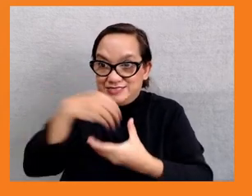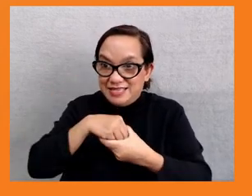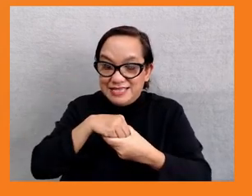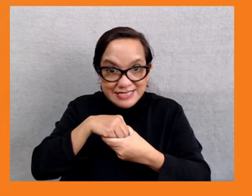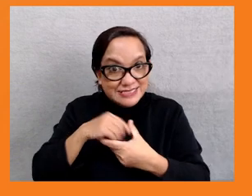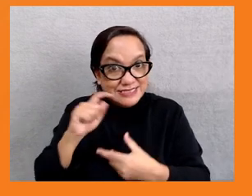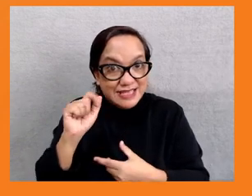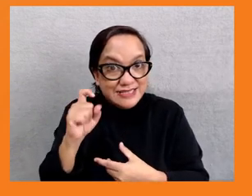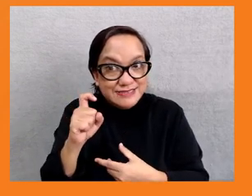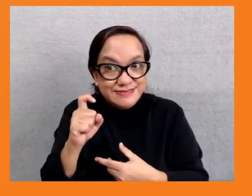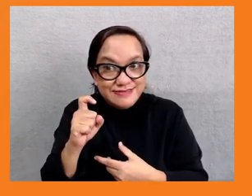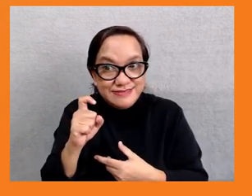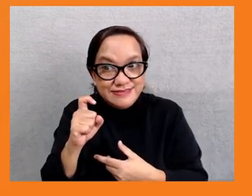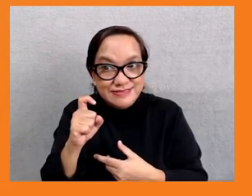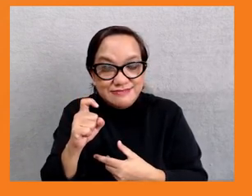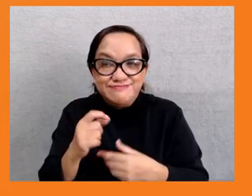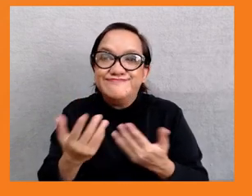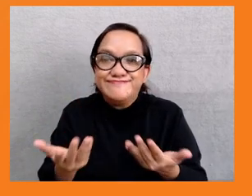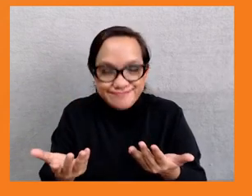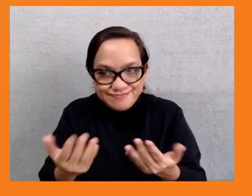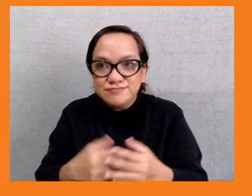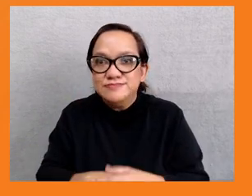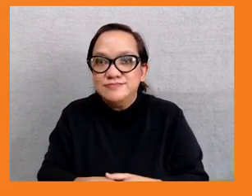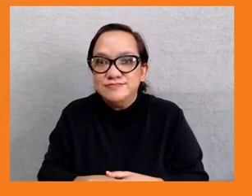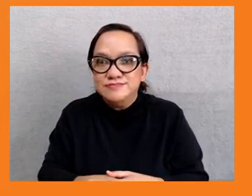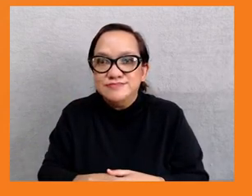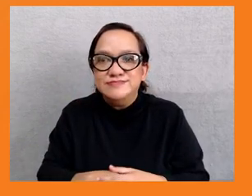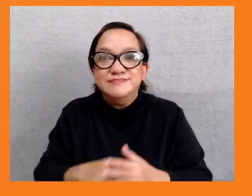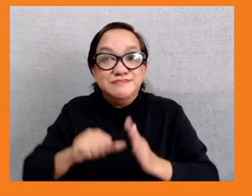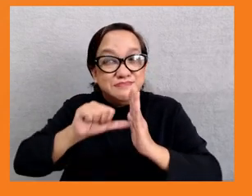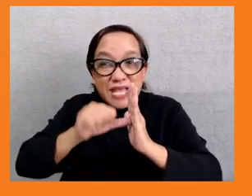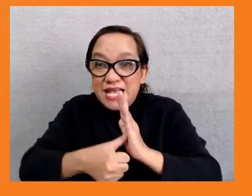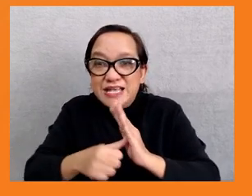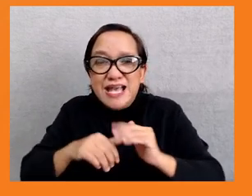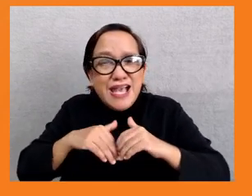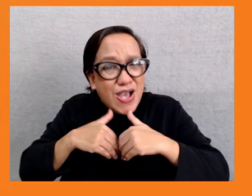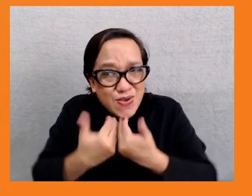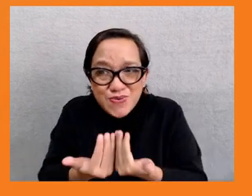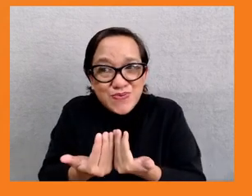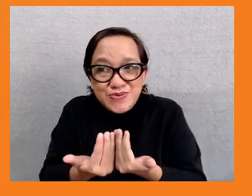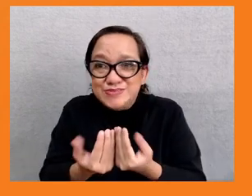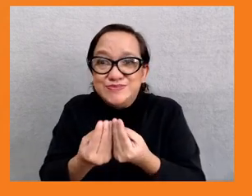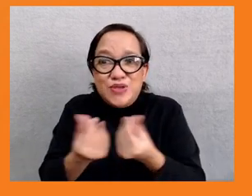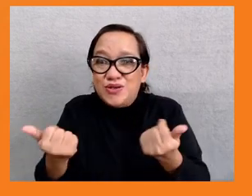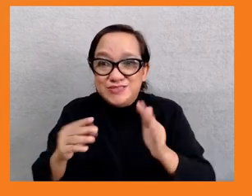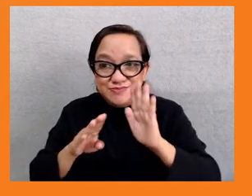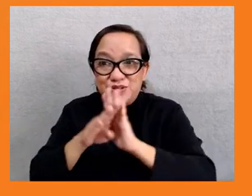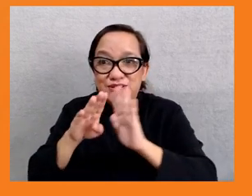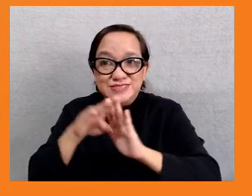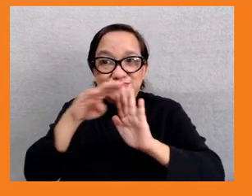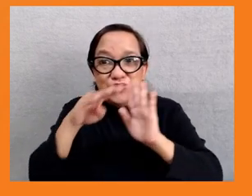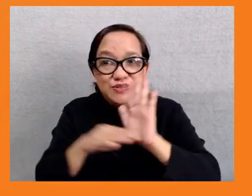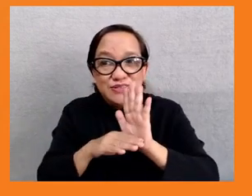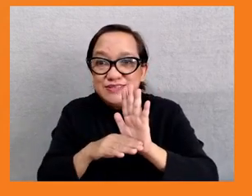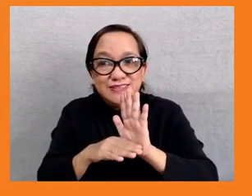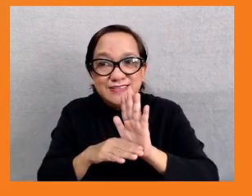on DRM in country development policies, because it's the most easiest